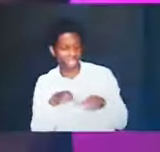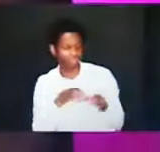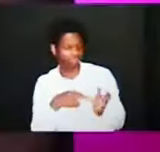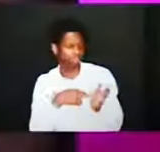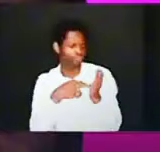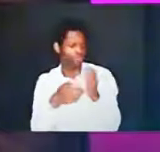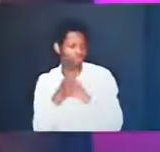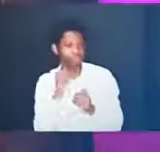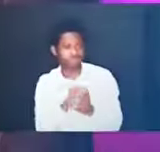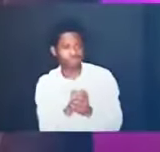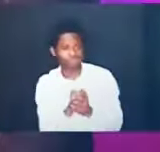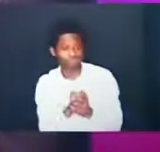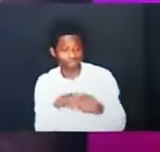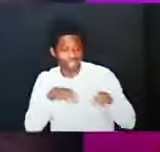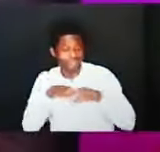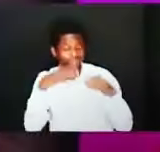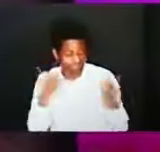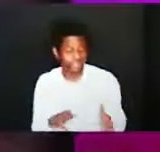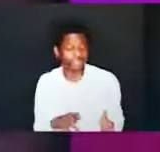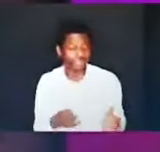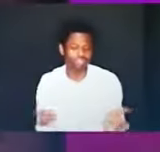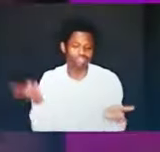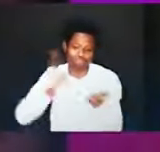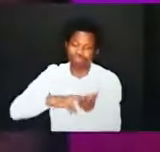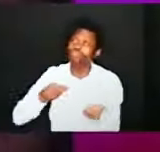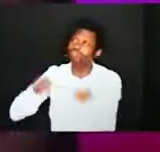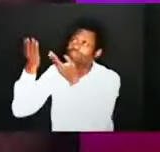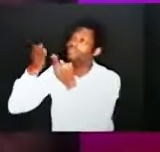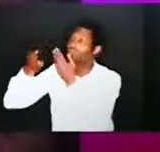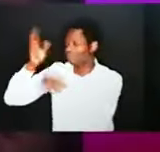do it and report what